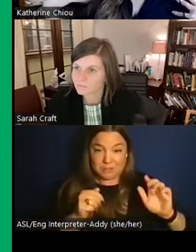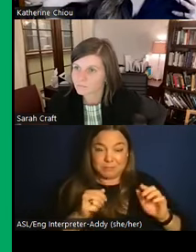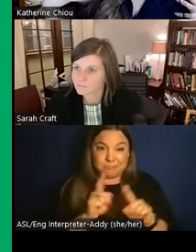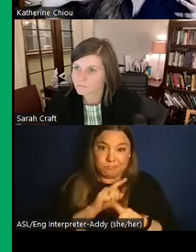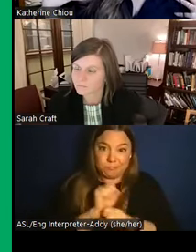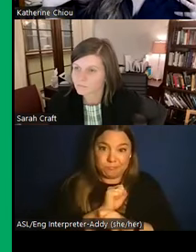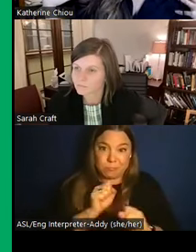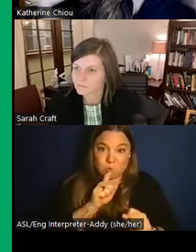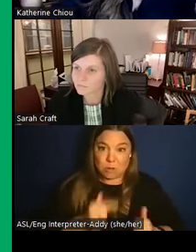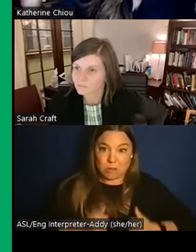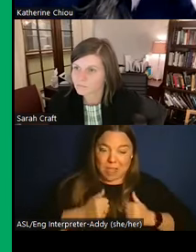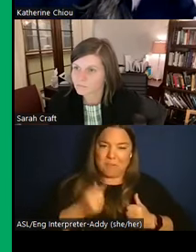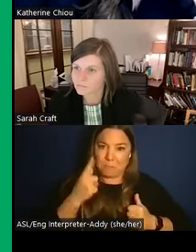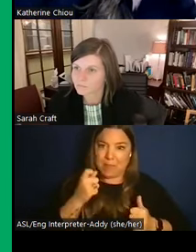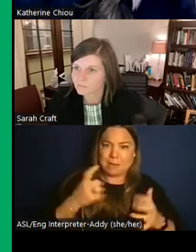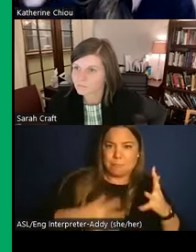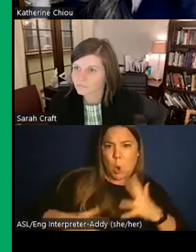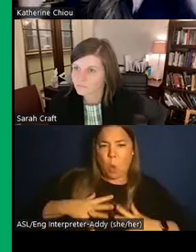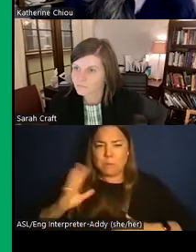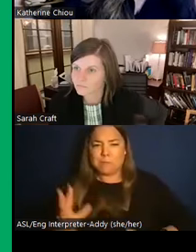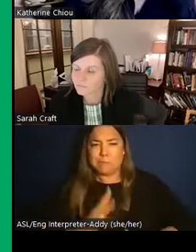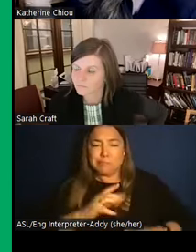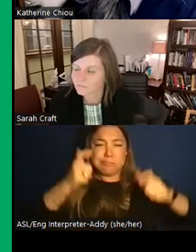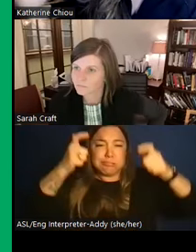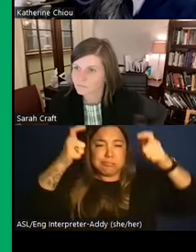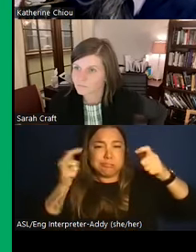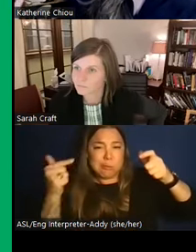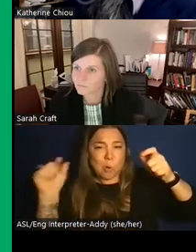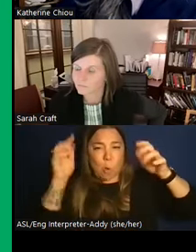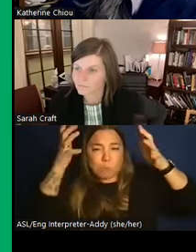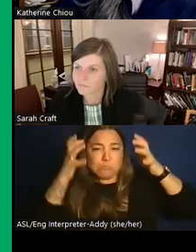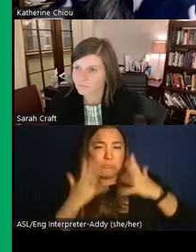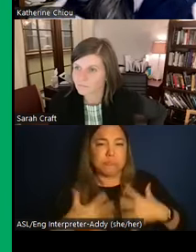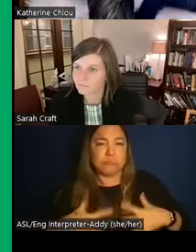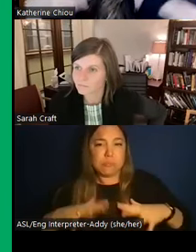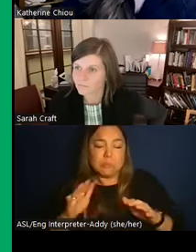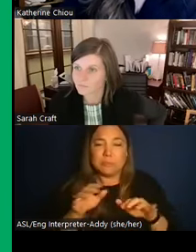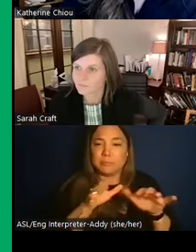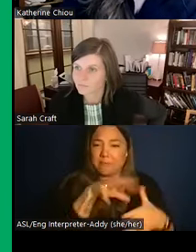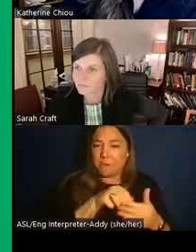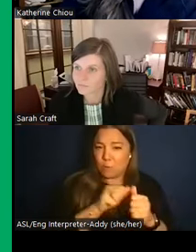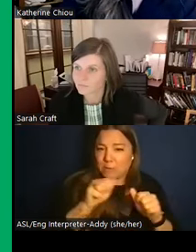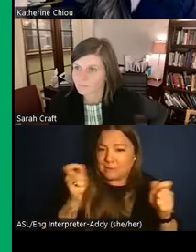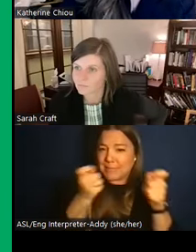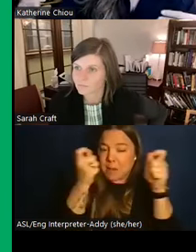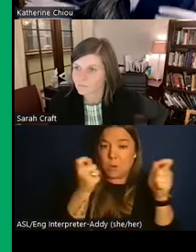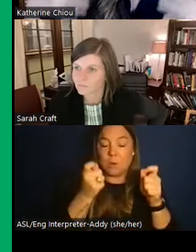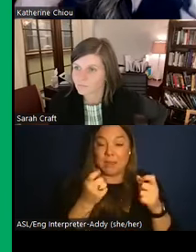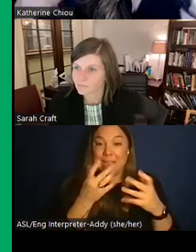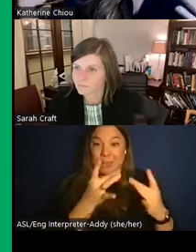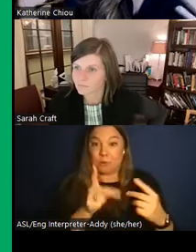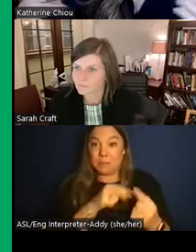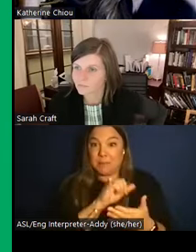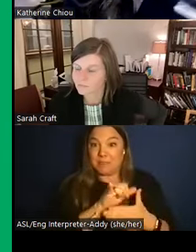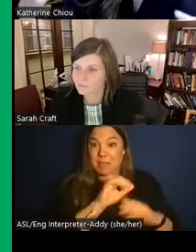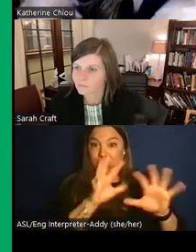costumes they were wearing, the headdresses, they were probably involved in similar ceremonies. So interesting thing about them too, it seems like at any